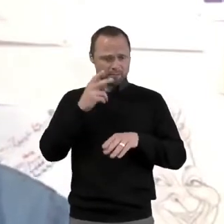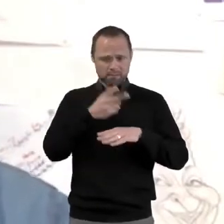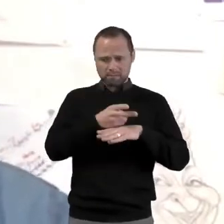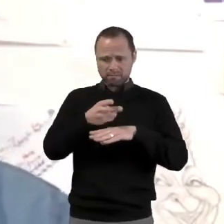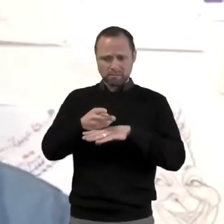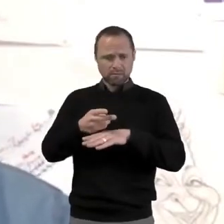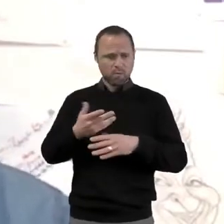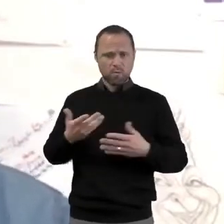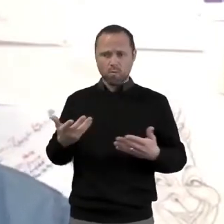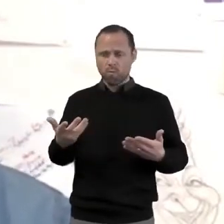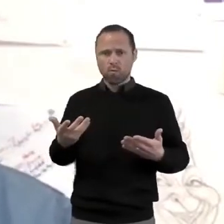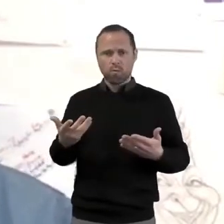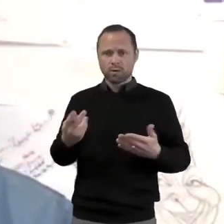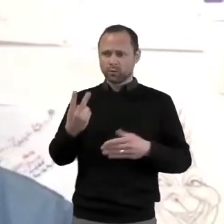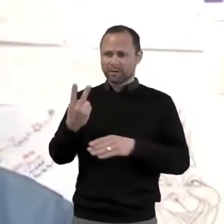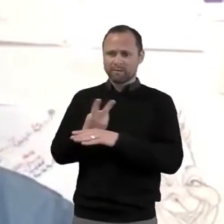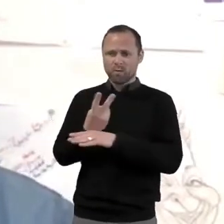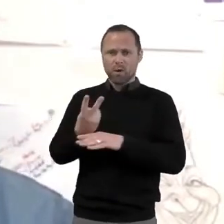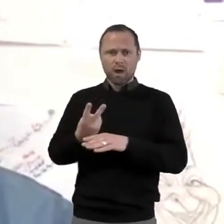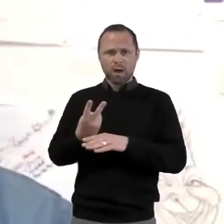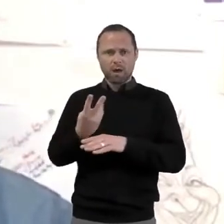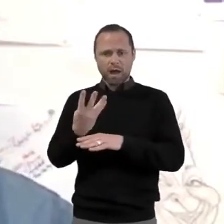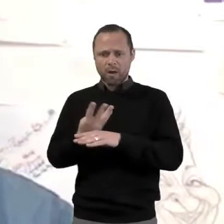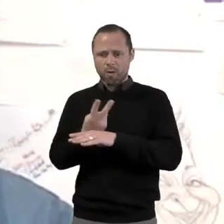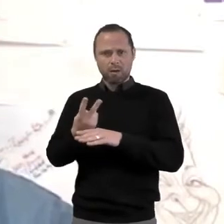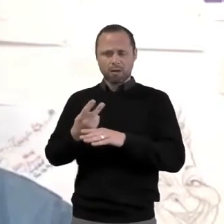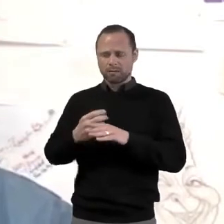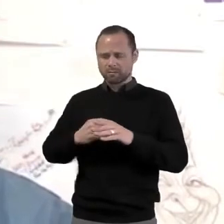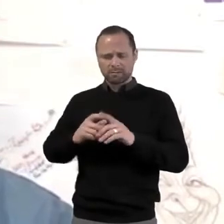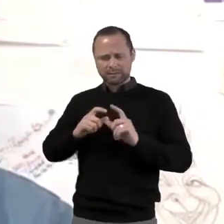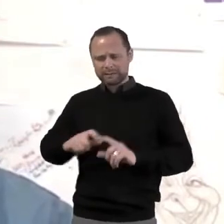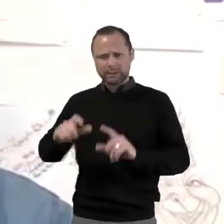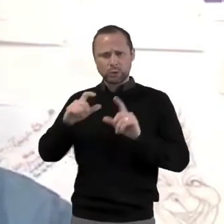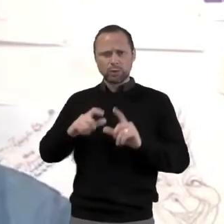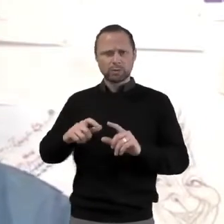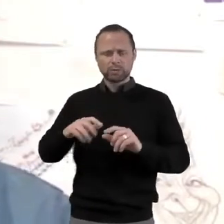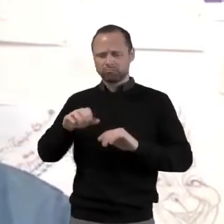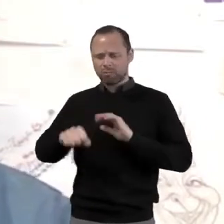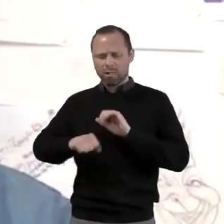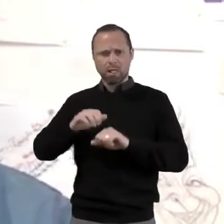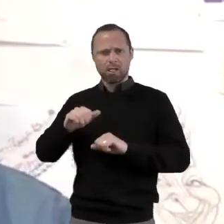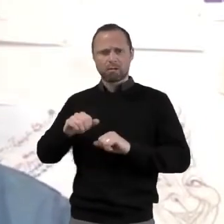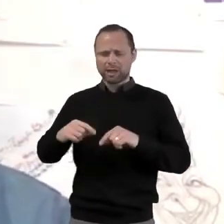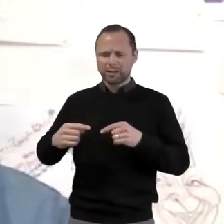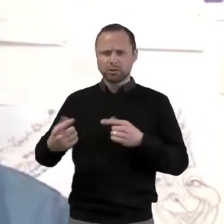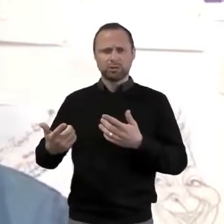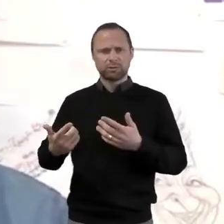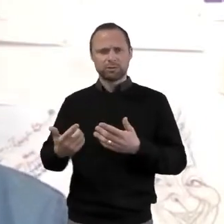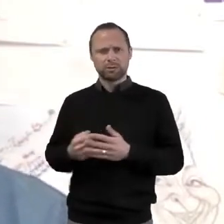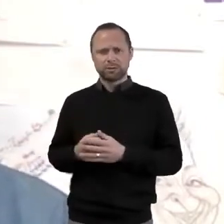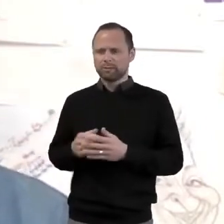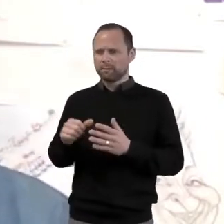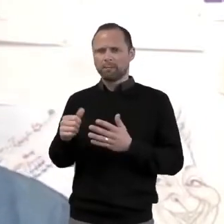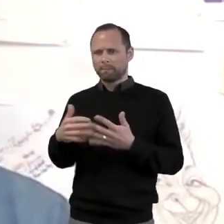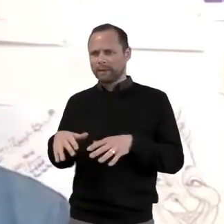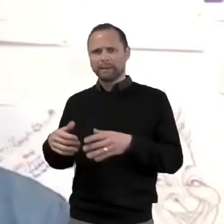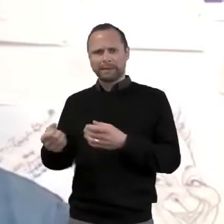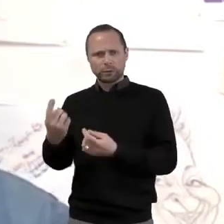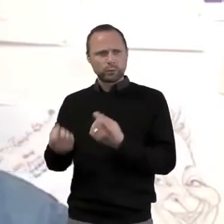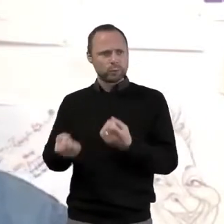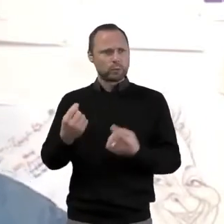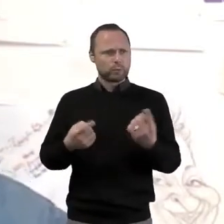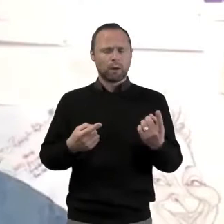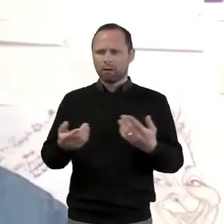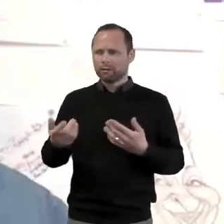sorts of issues and things have come up around that. But we have to look at